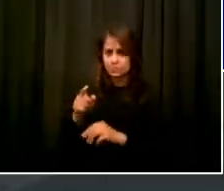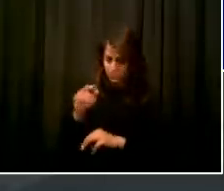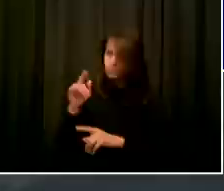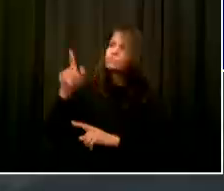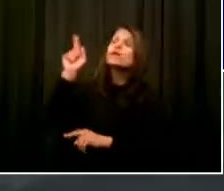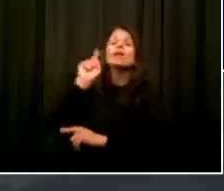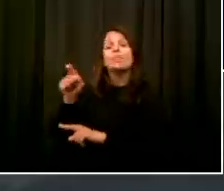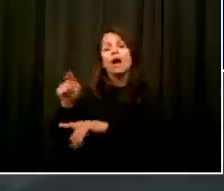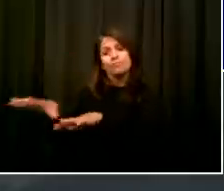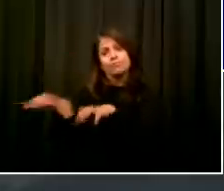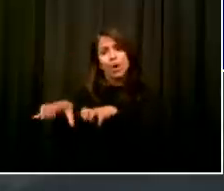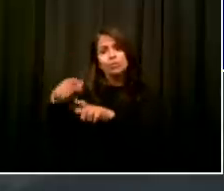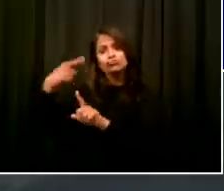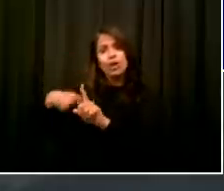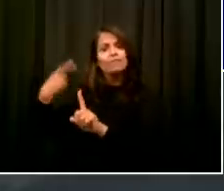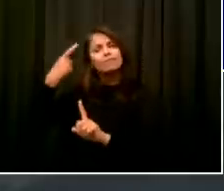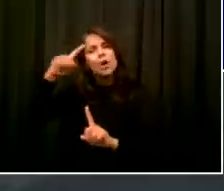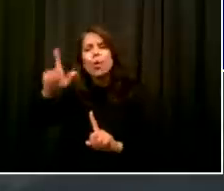right thing.